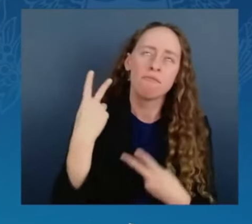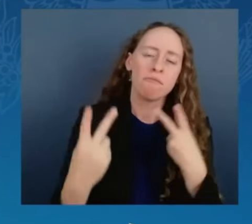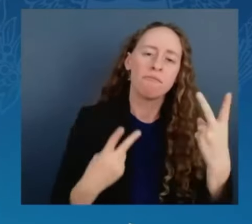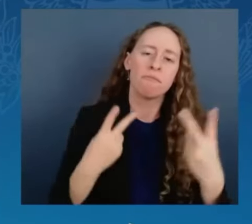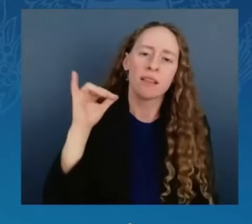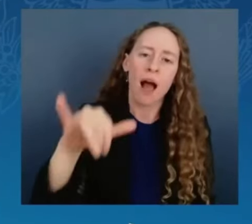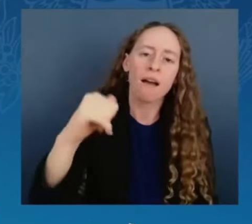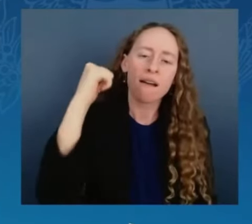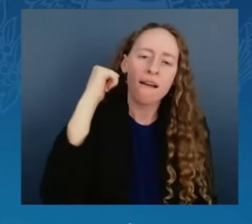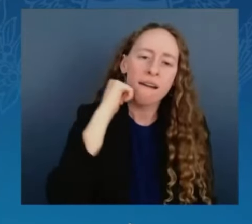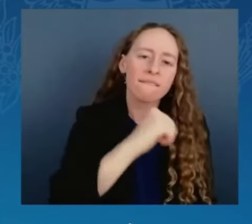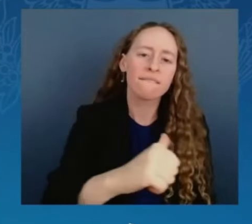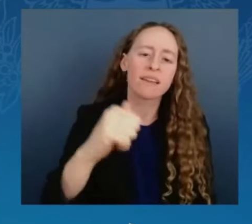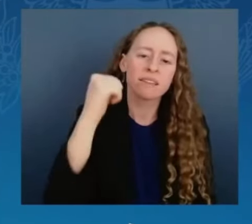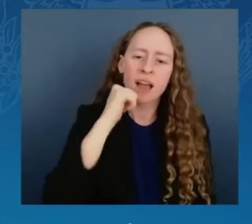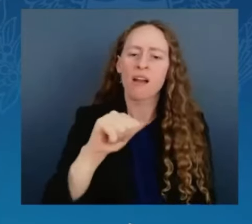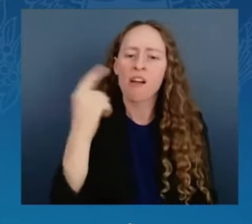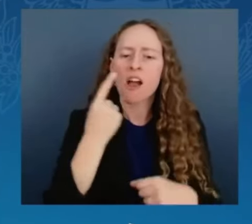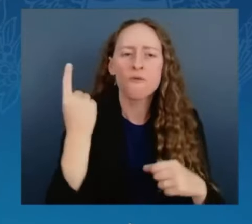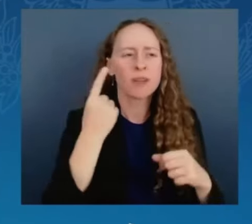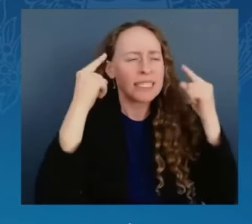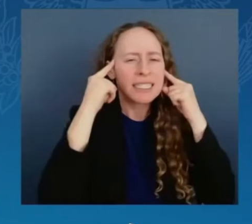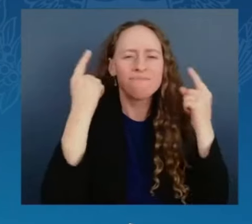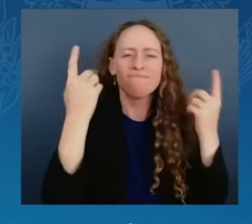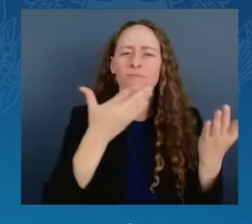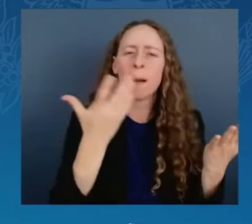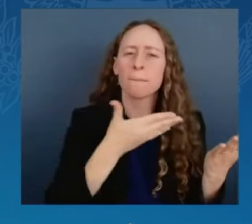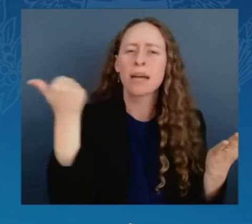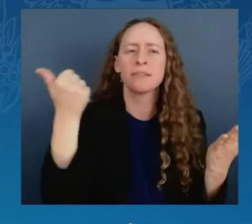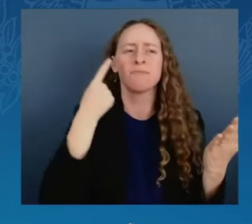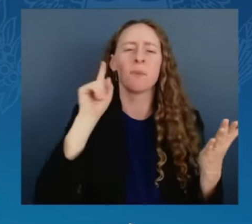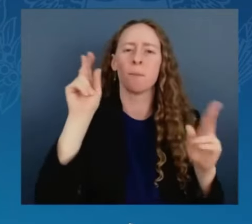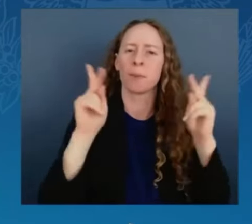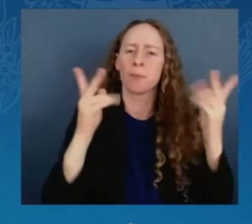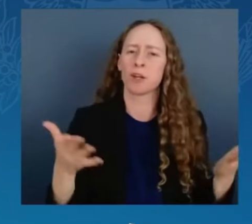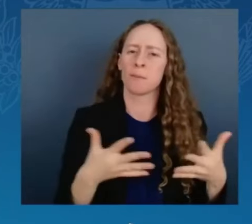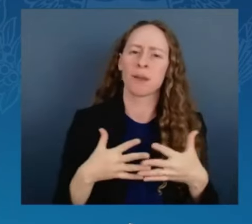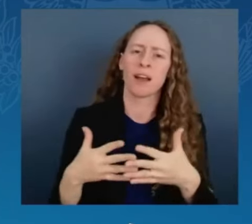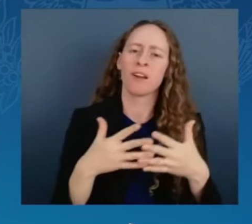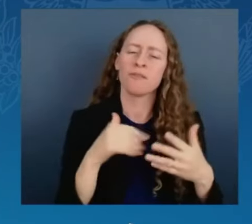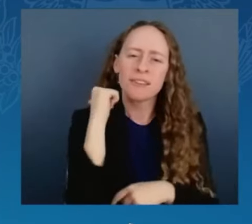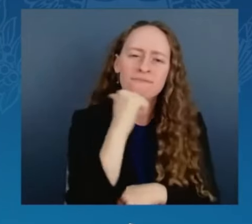for the American people, and we are deeply, deeply grateful for his service to our nation.